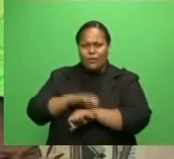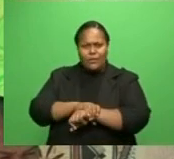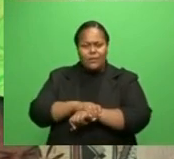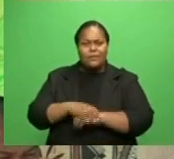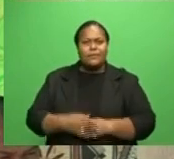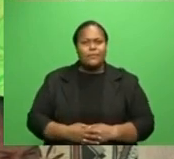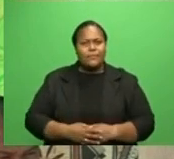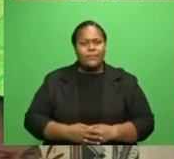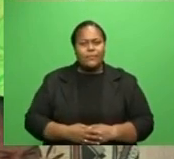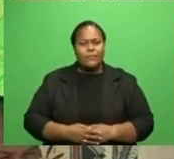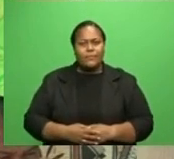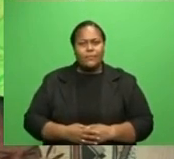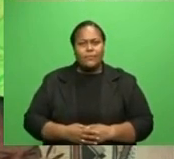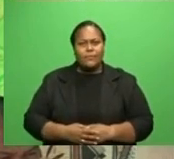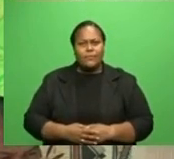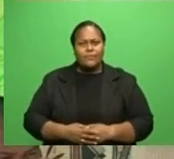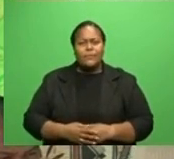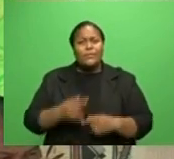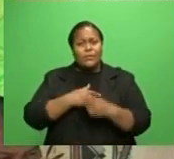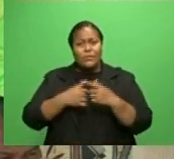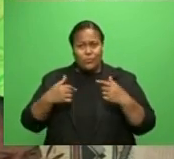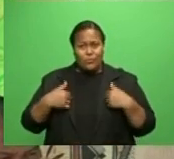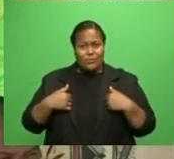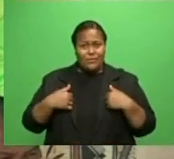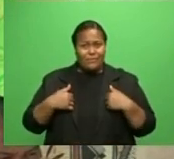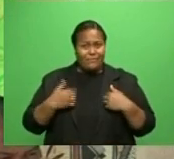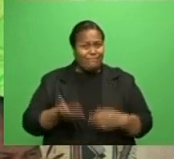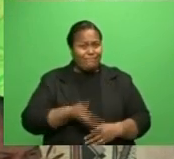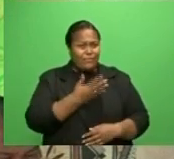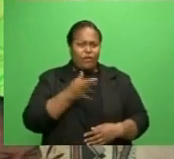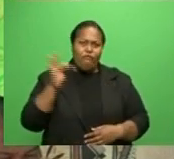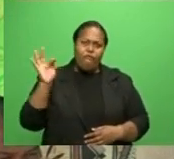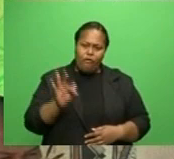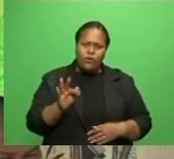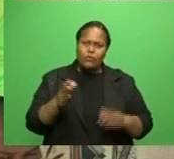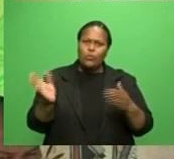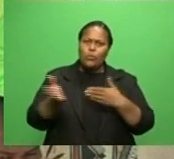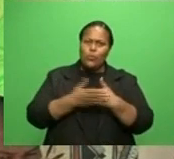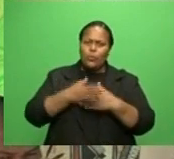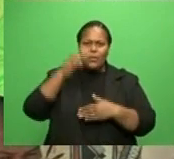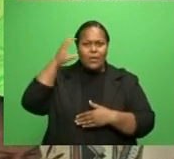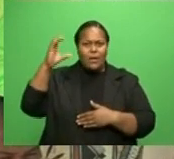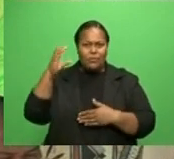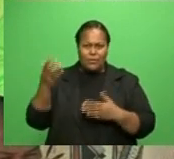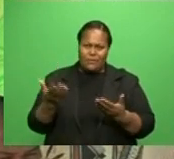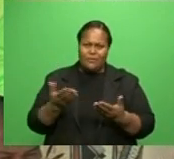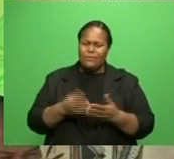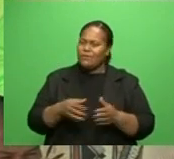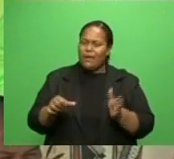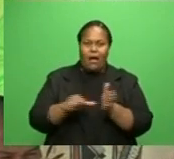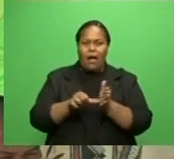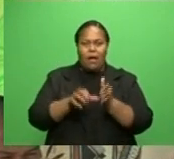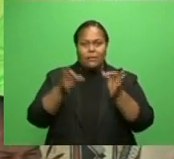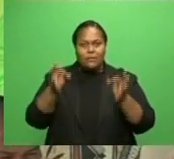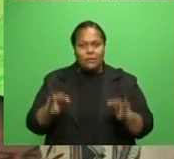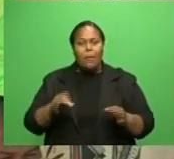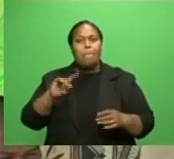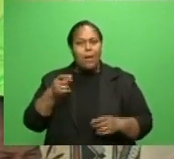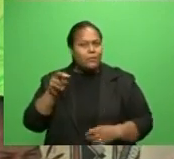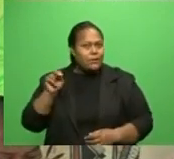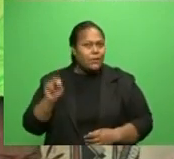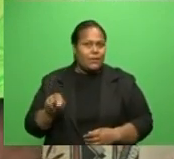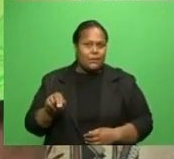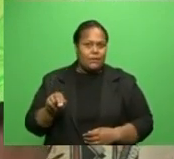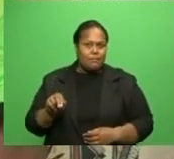to close the country to visitors. Both of those were hard decisions, but they were necessary.